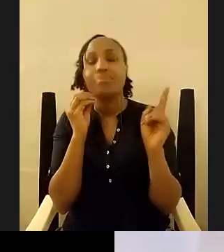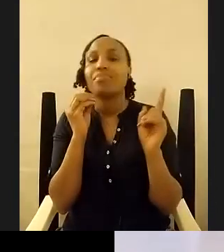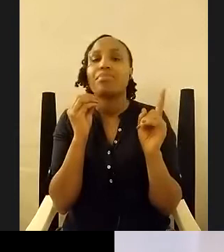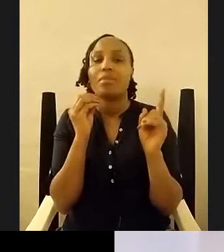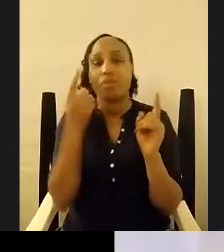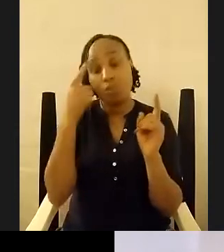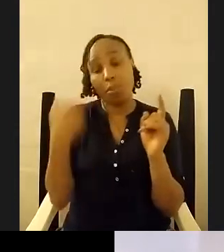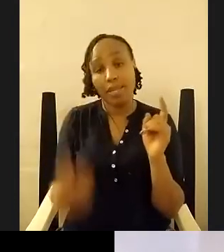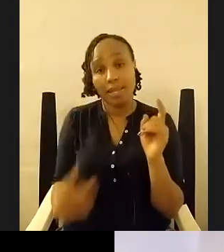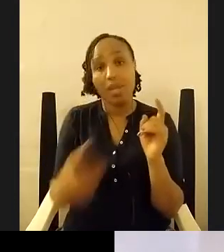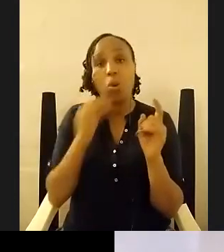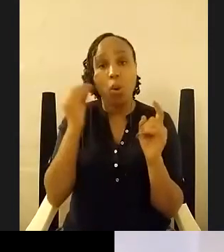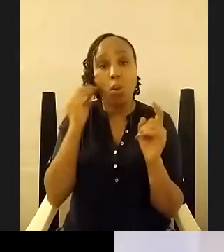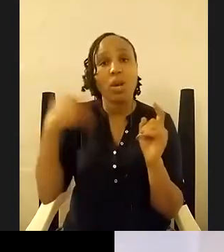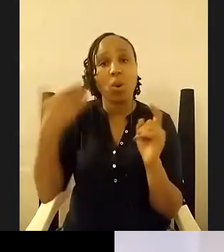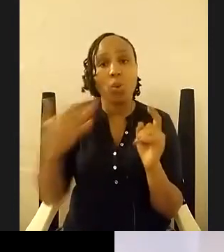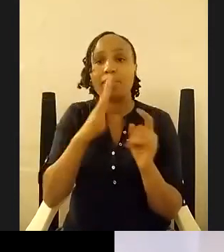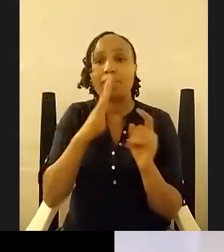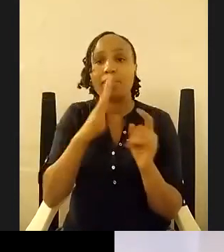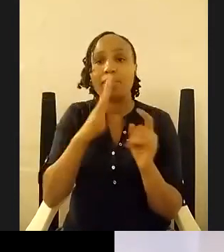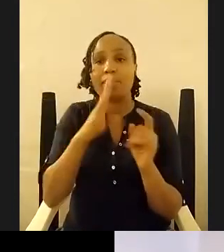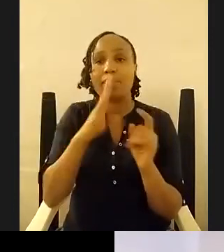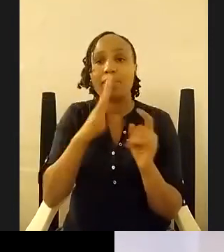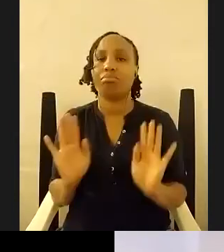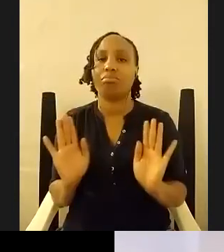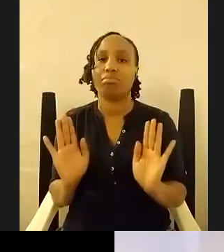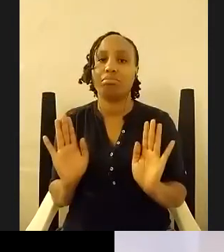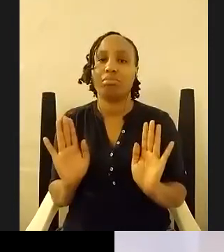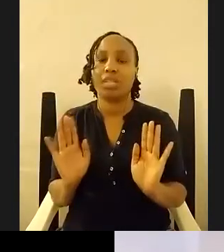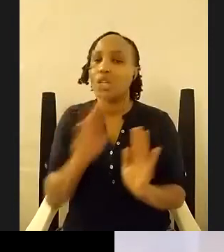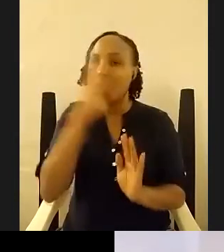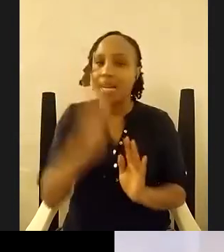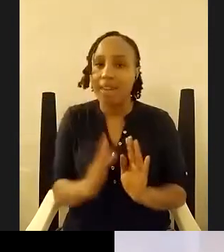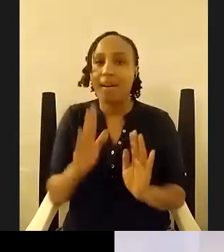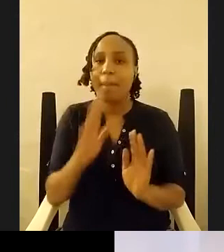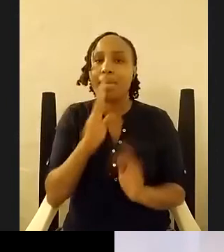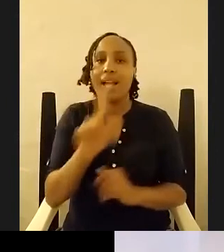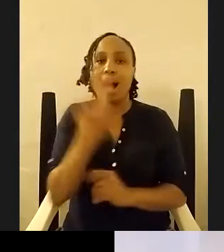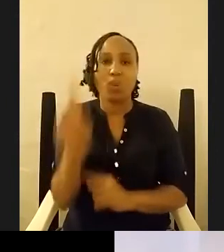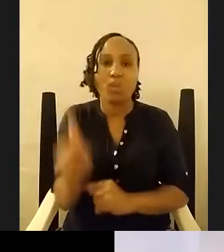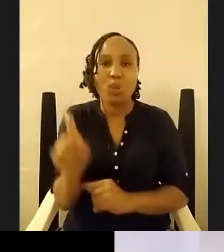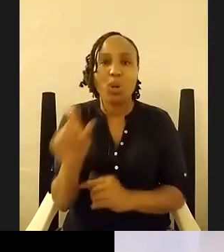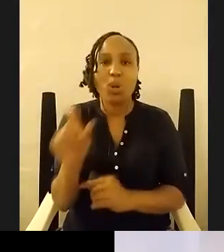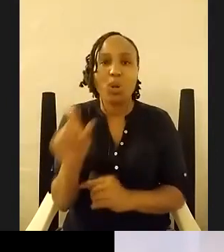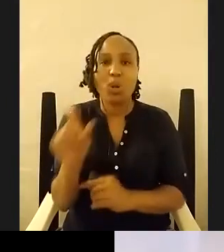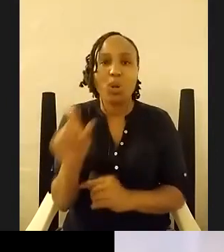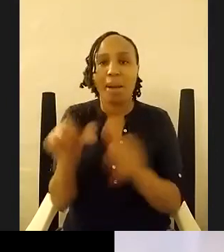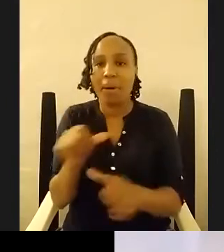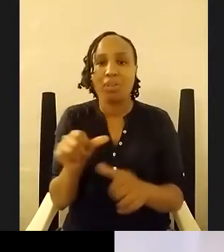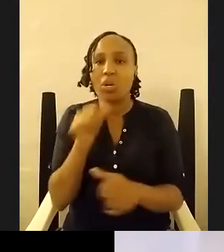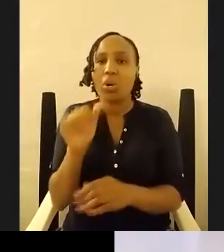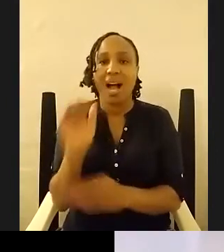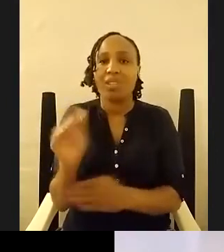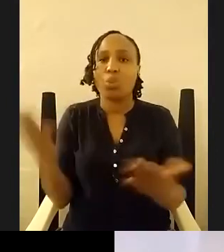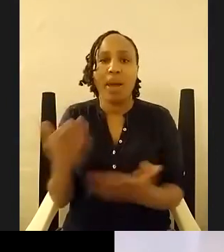kisumu and that's that there there will never be a question of don't ask me where i'm from ask me where i'm local you know